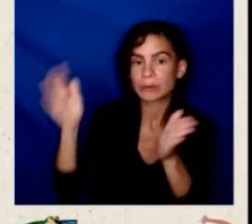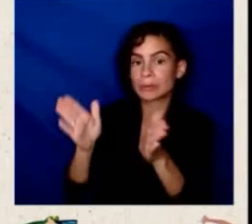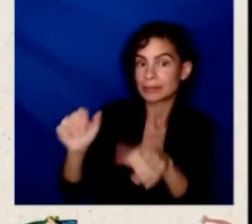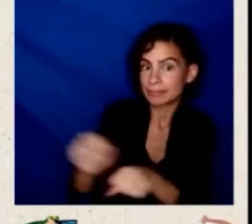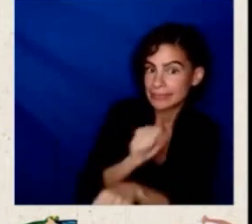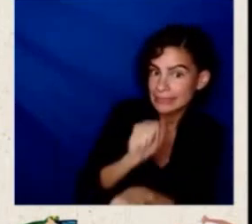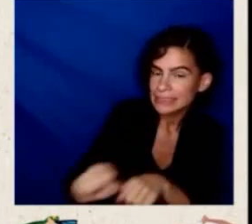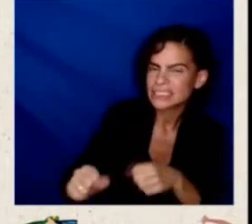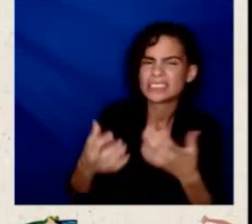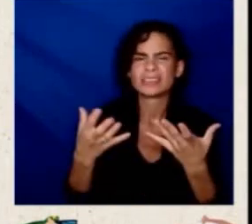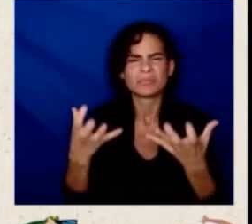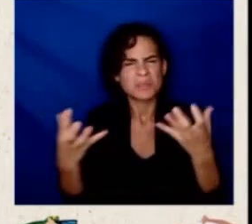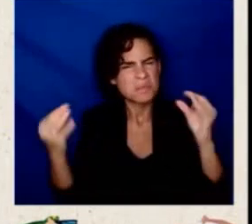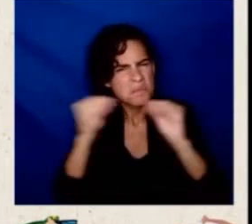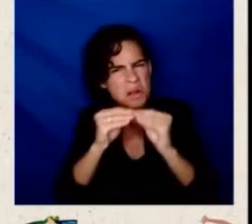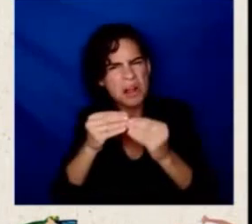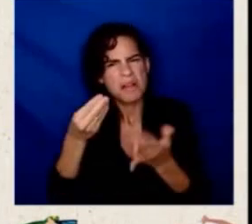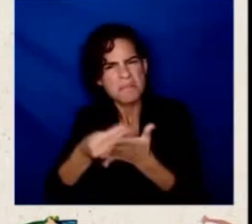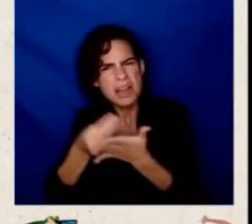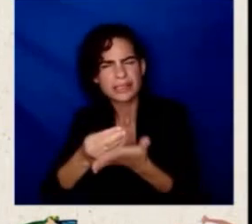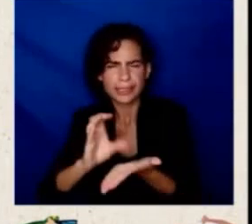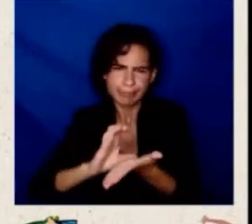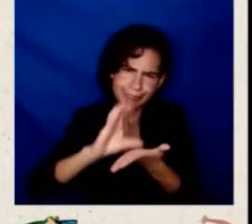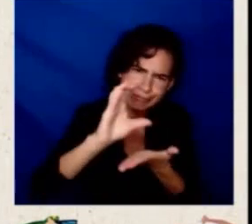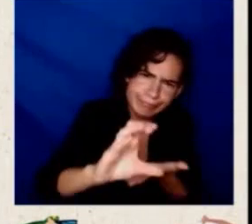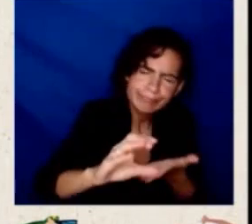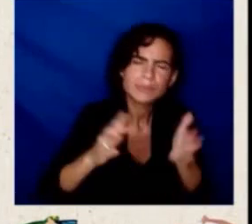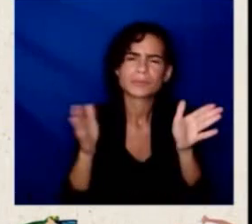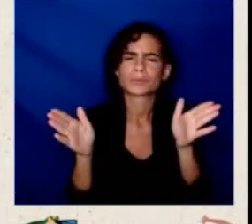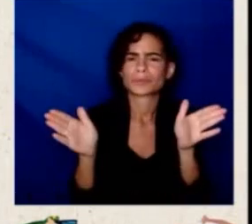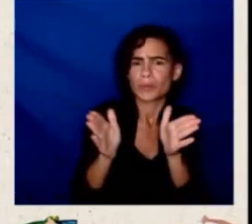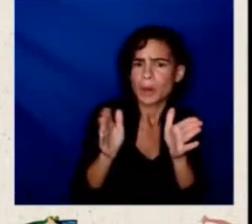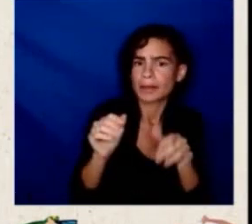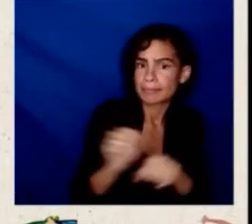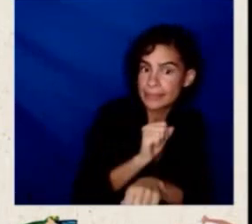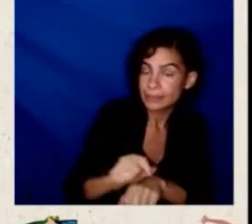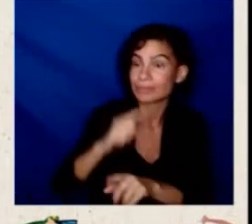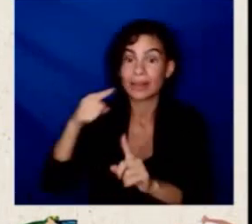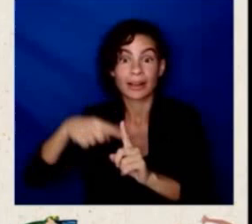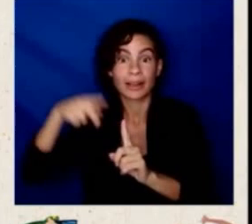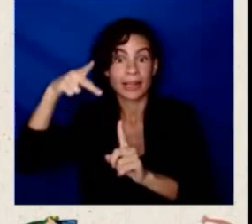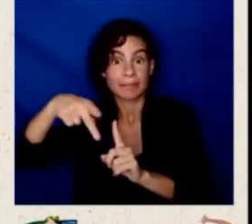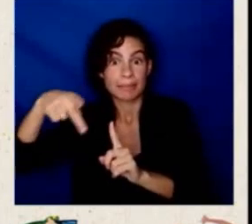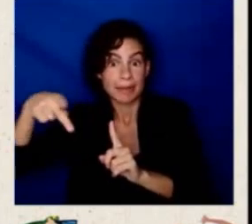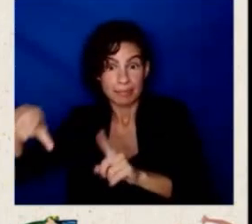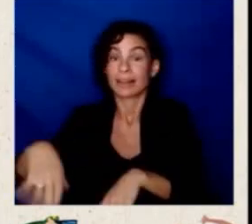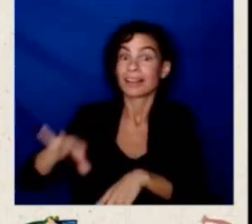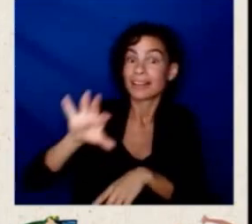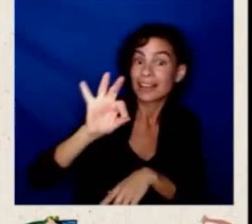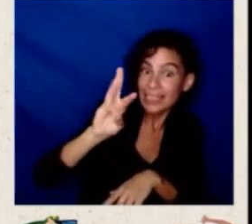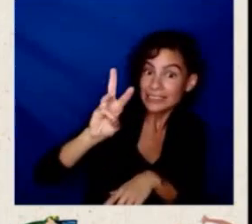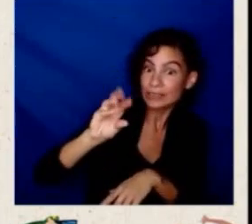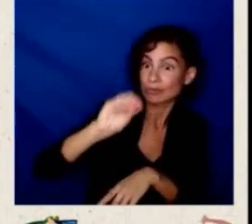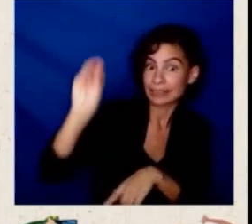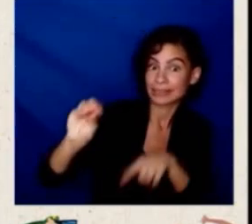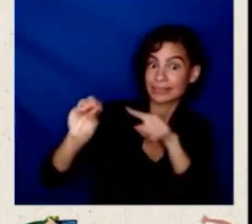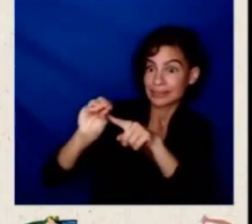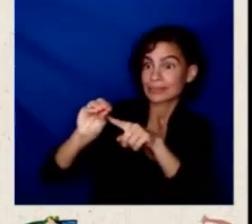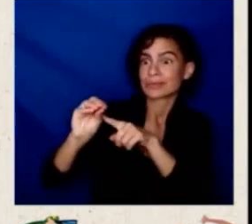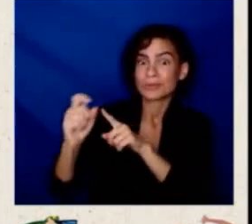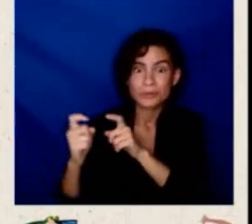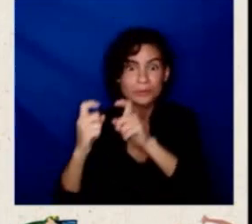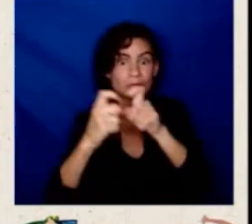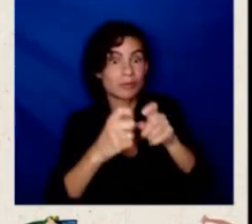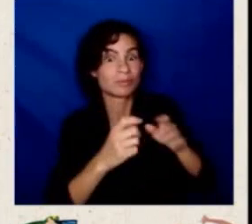this year, with 96% of PPP loans this year going to those small entities of 20 employees and under. I